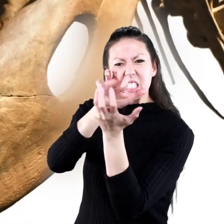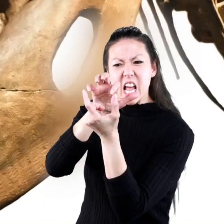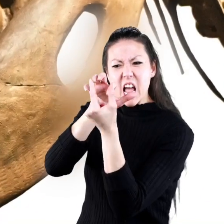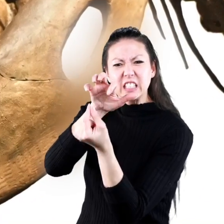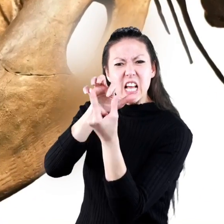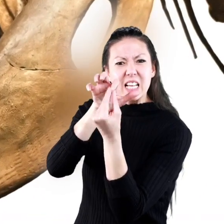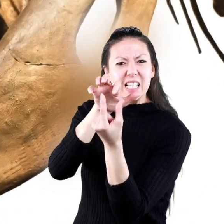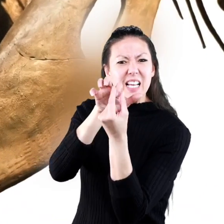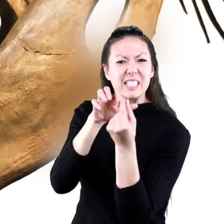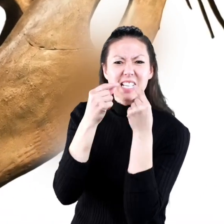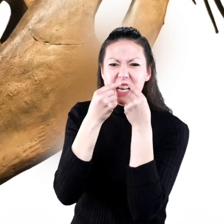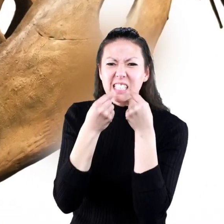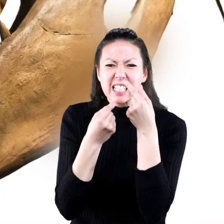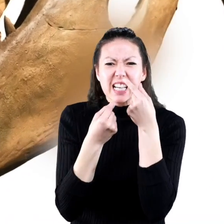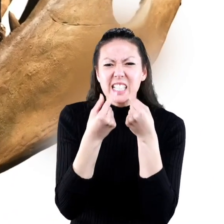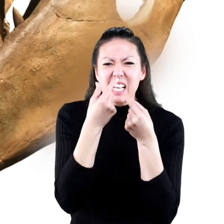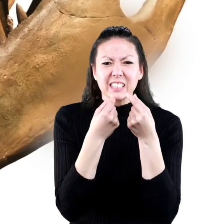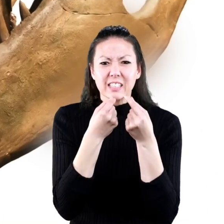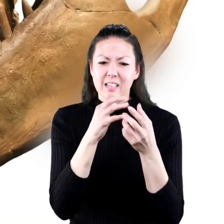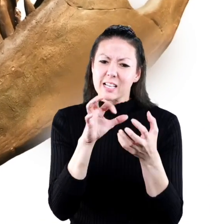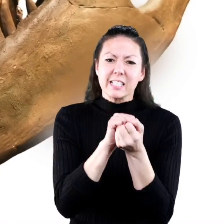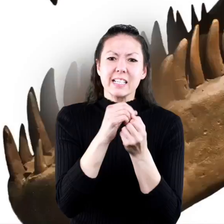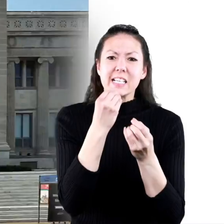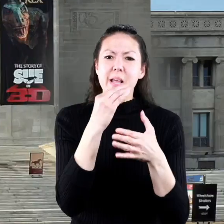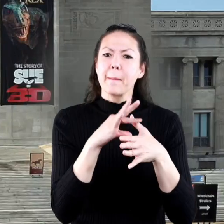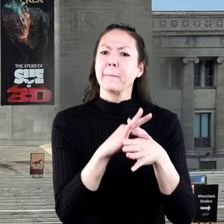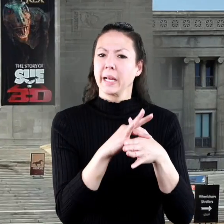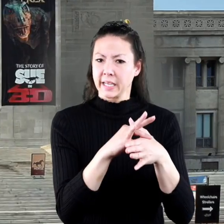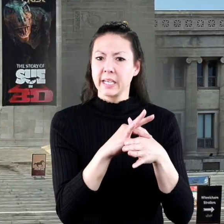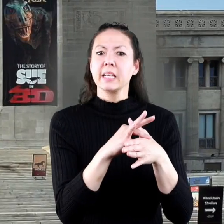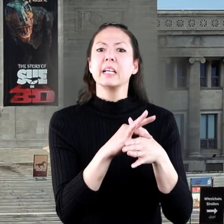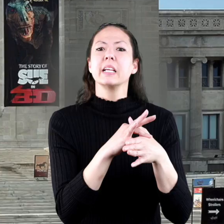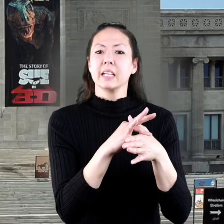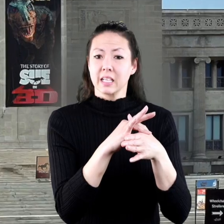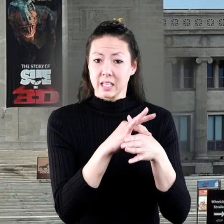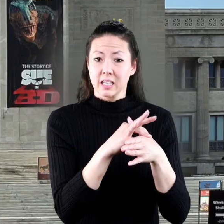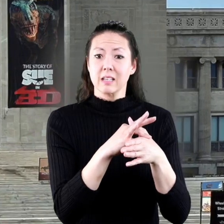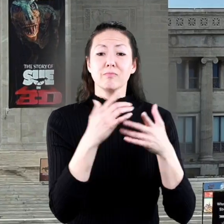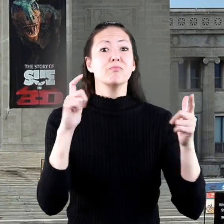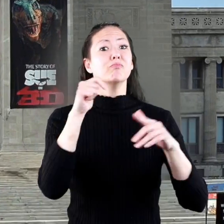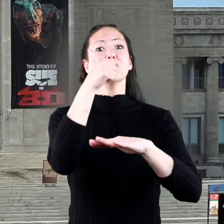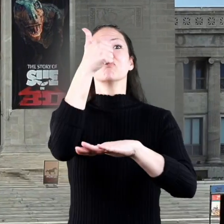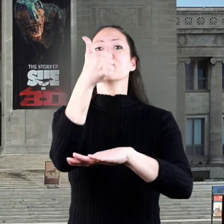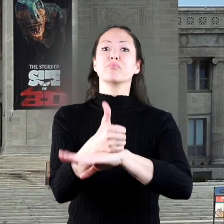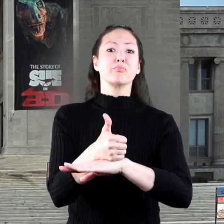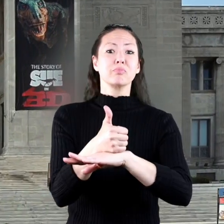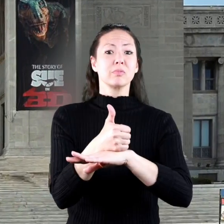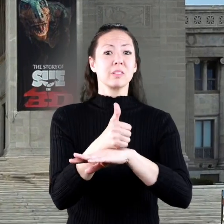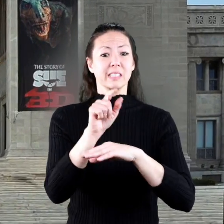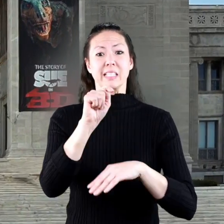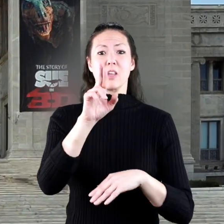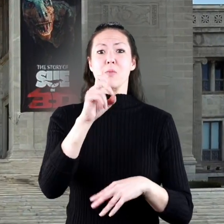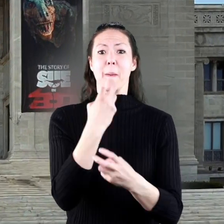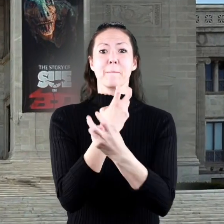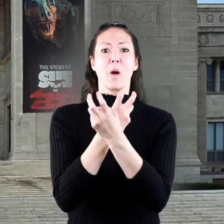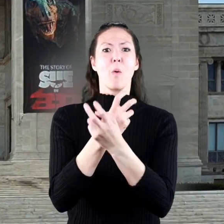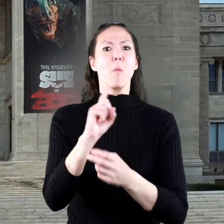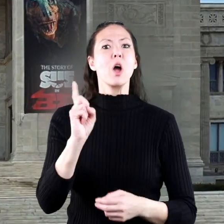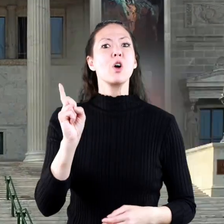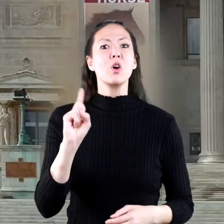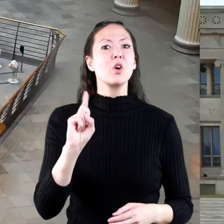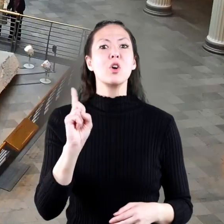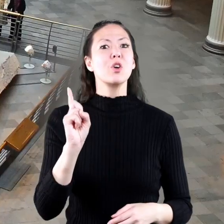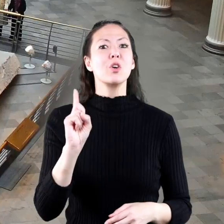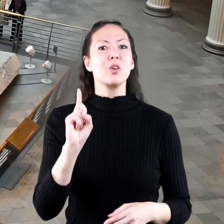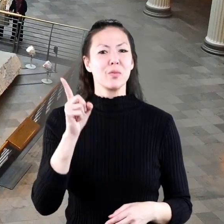for a dinosaur to be a meat eater the largest and most complete fossil skeleton of a t-rex ever